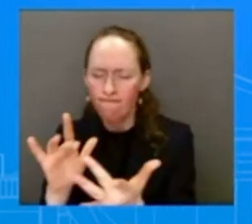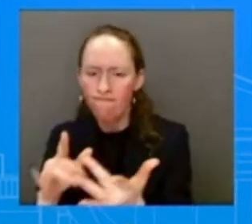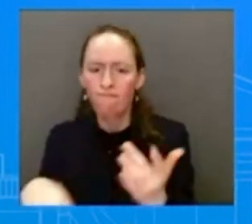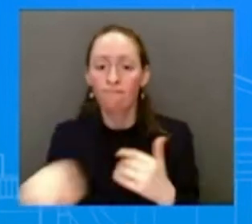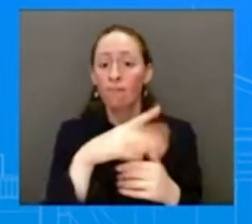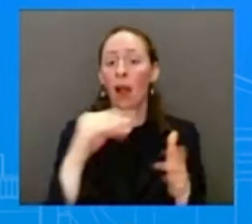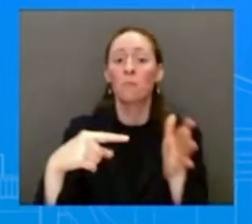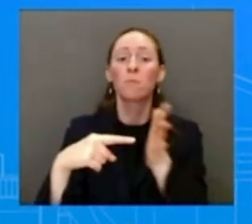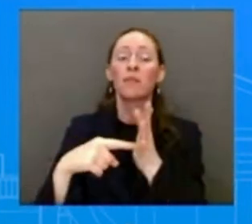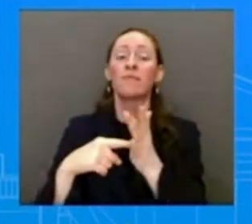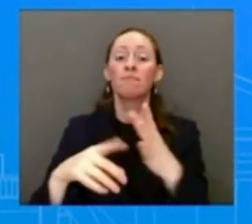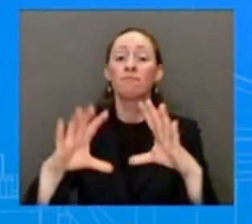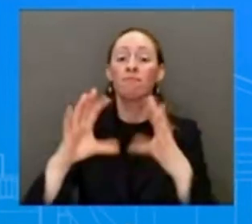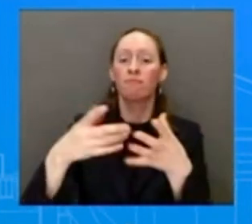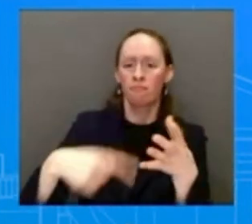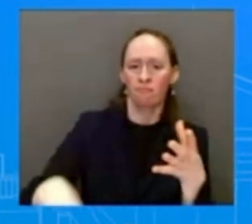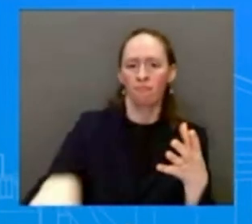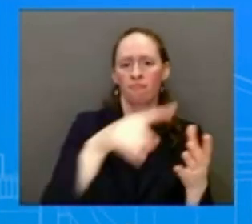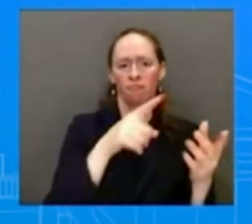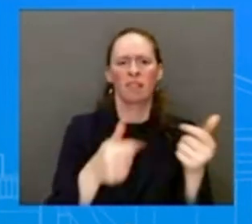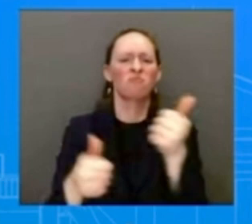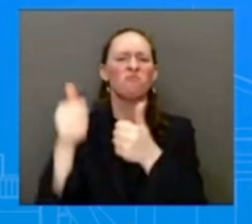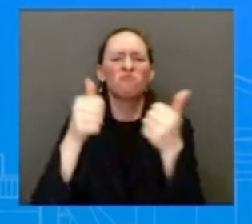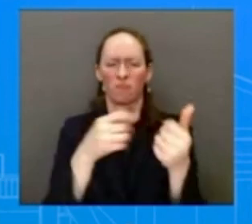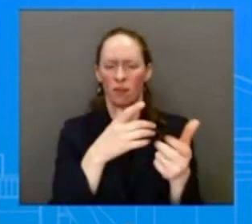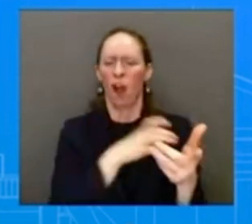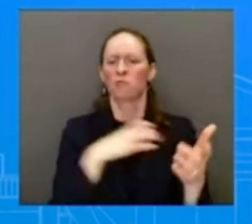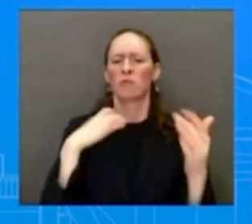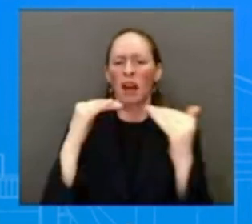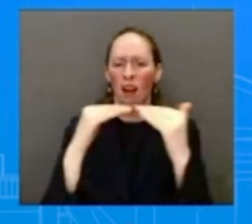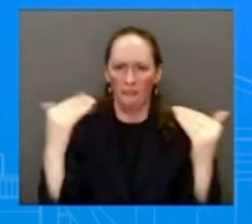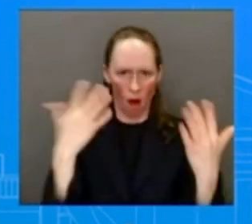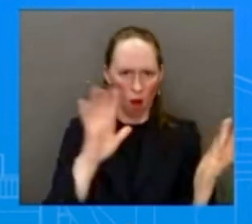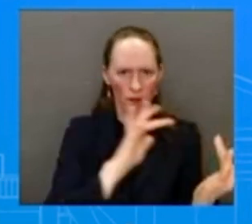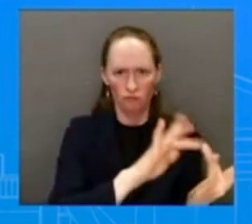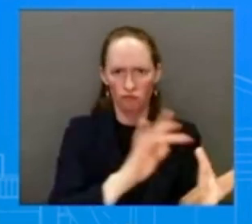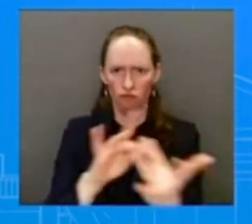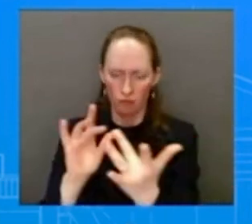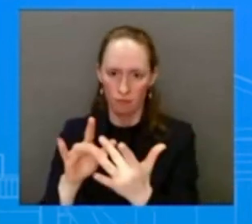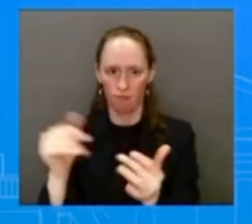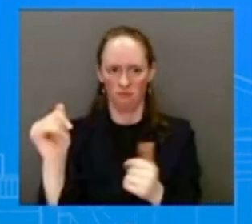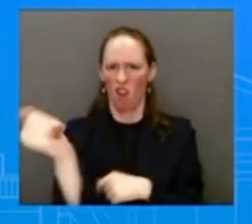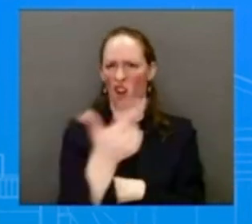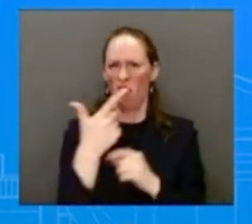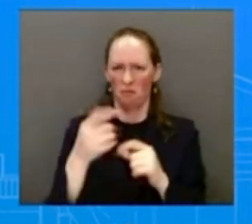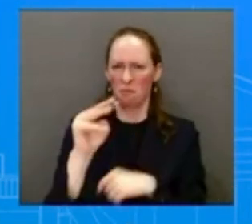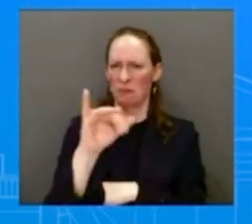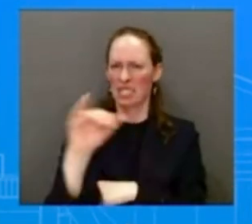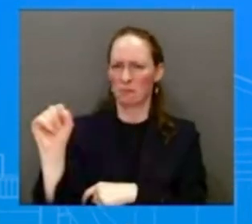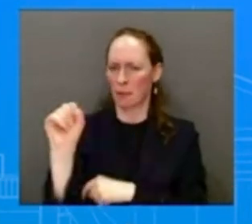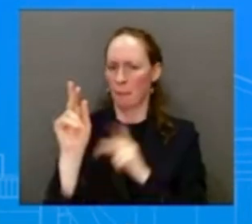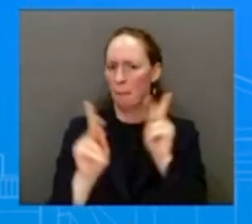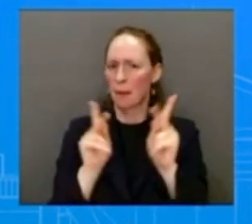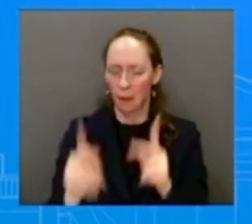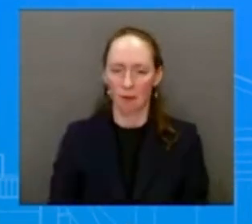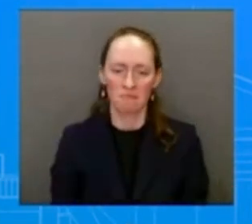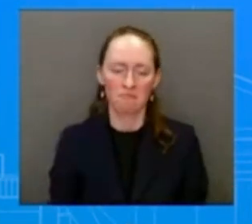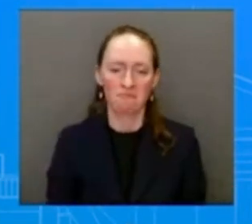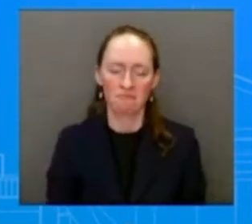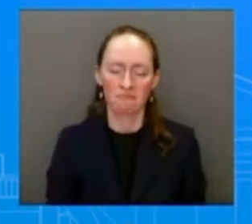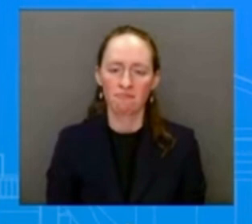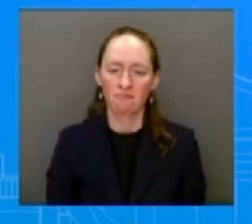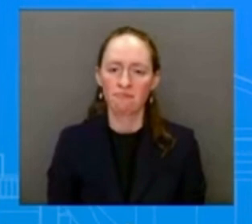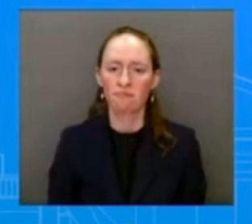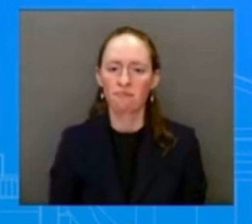of Mississippi, to express his condolences for the lives lost and damage resulting from the tornadoes and extreme weather that impacted